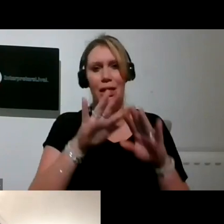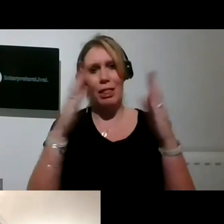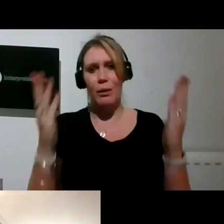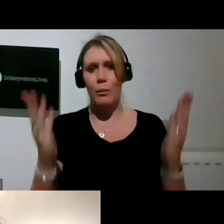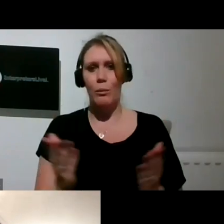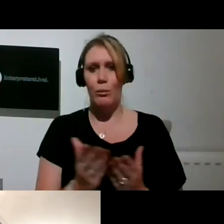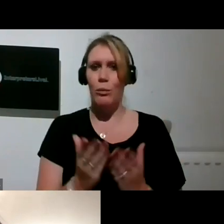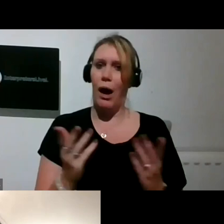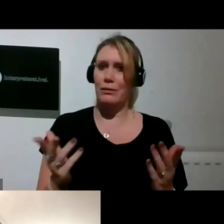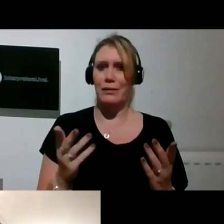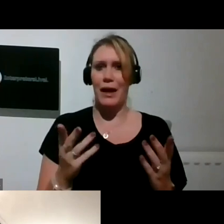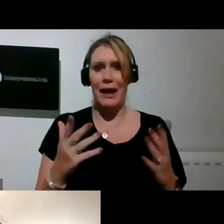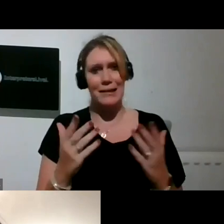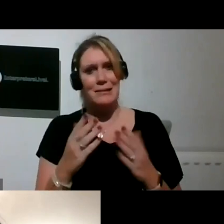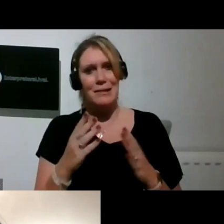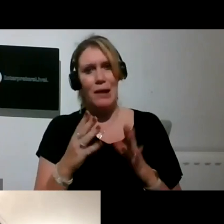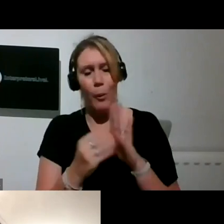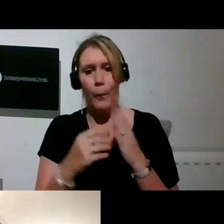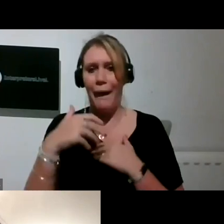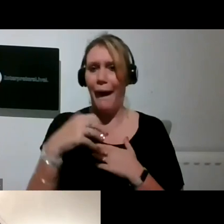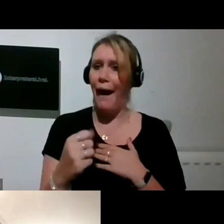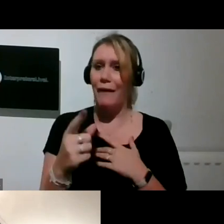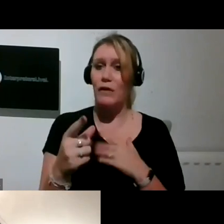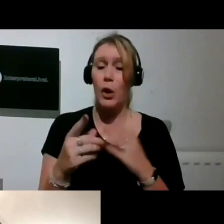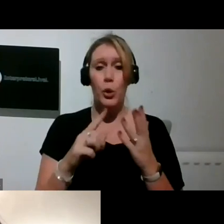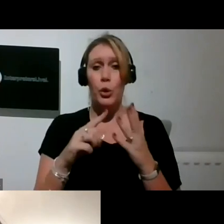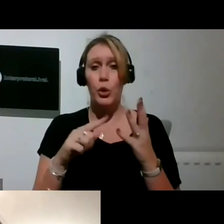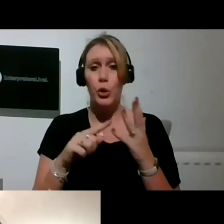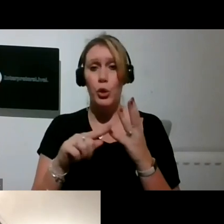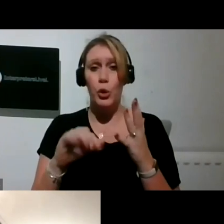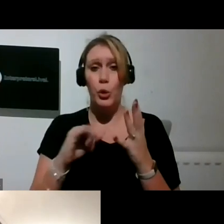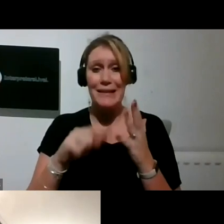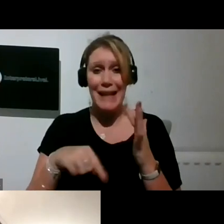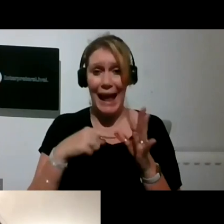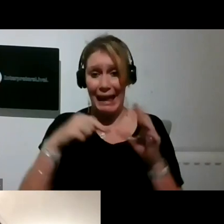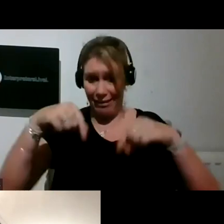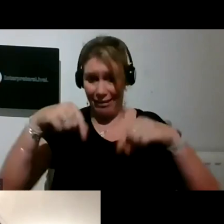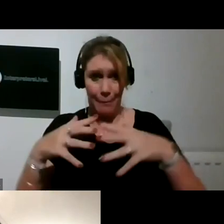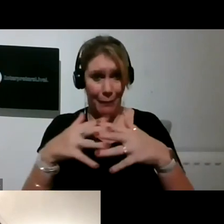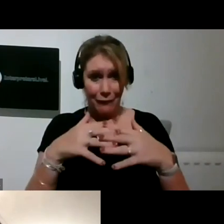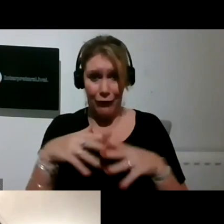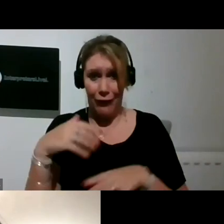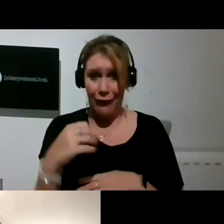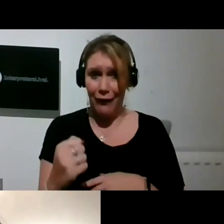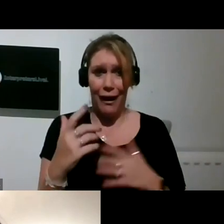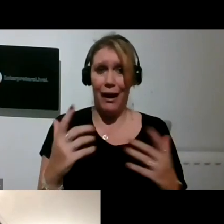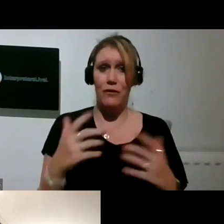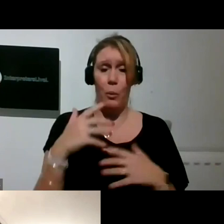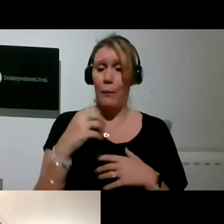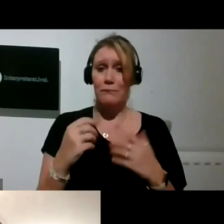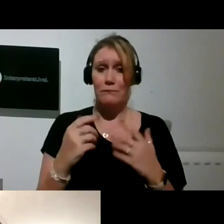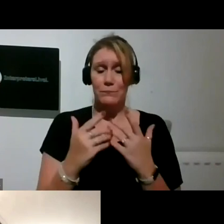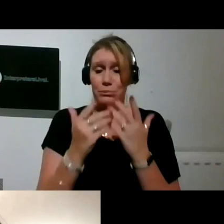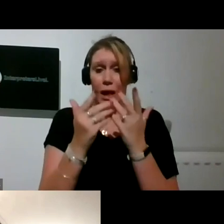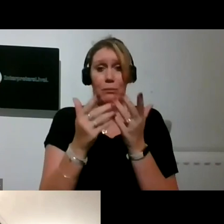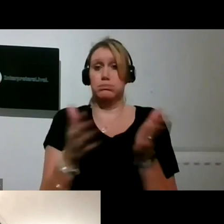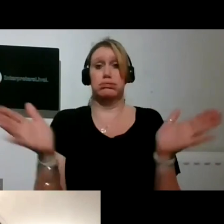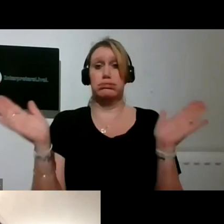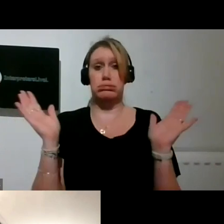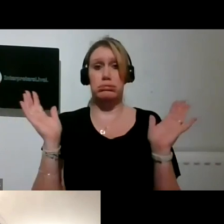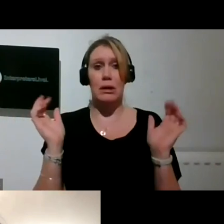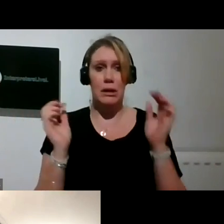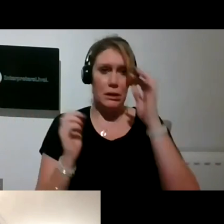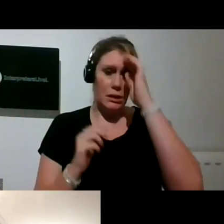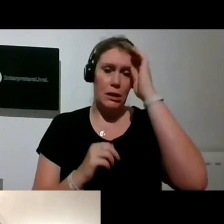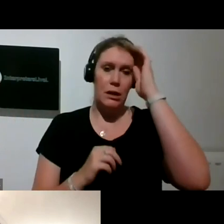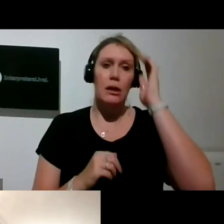from North America. You know, we used to tour the open exhibition when there were still community venues left around those community venues following the